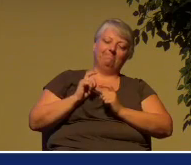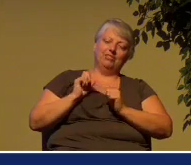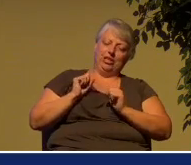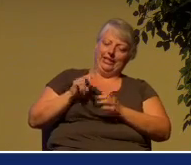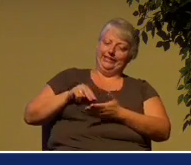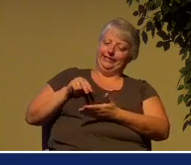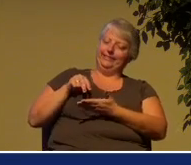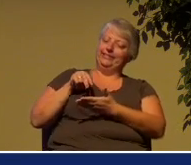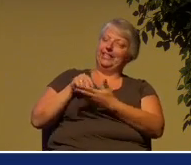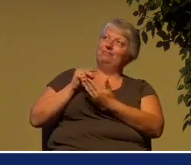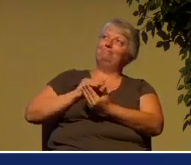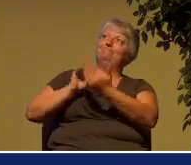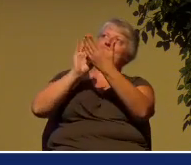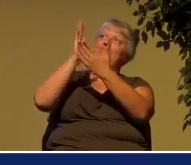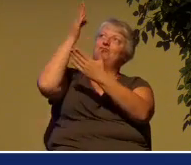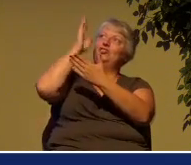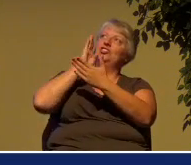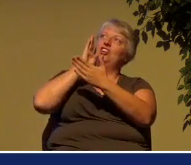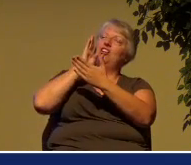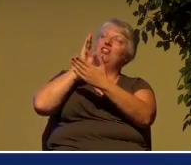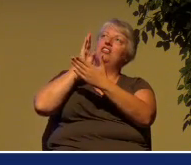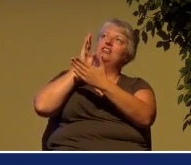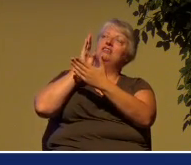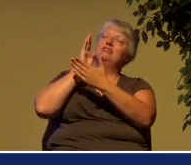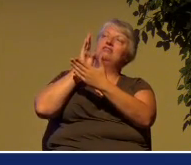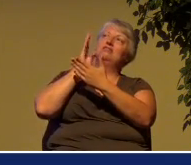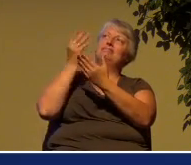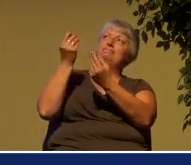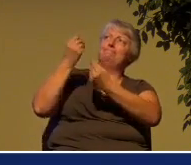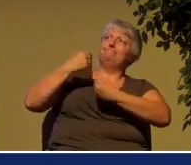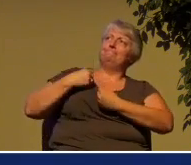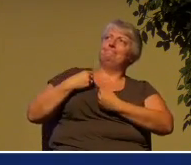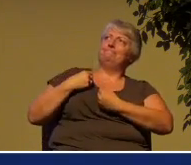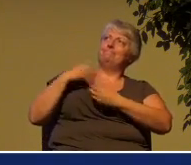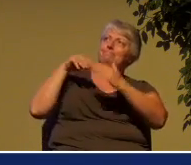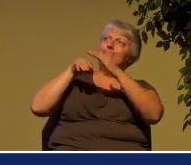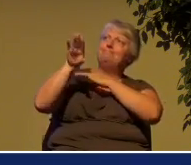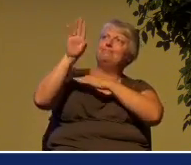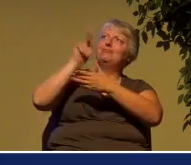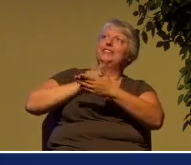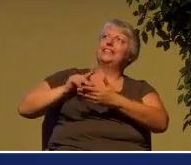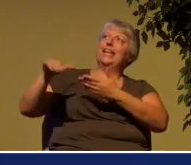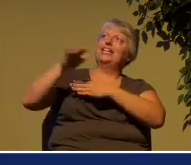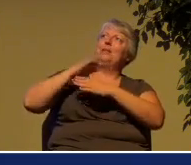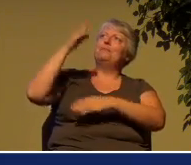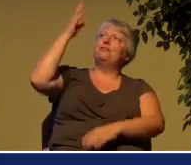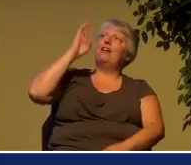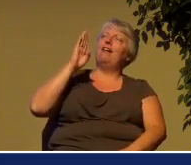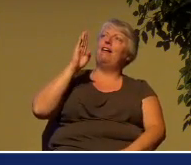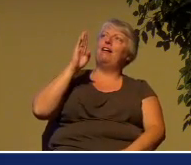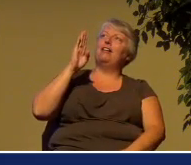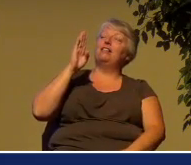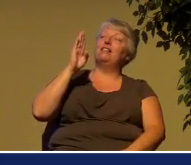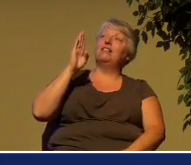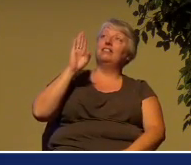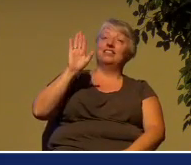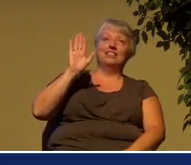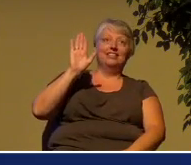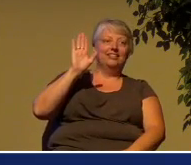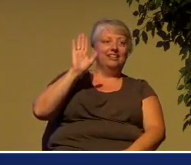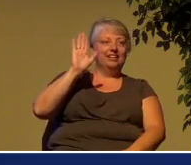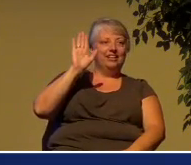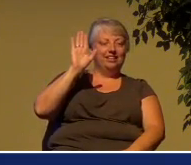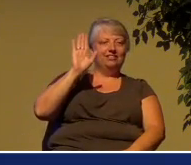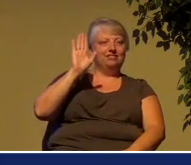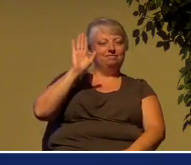and to inherit his kingdom. In him, all the promises of God are yea and amen. Everything God